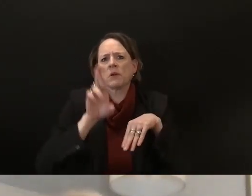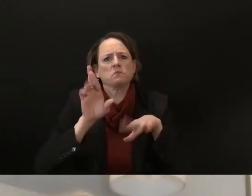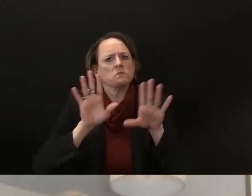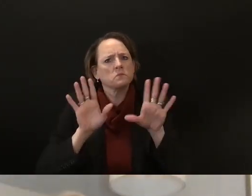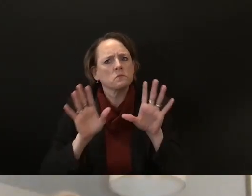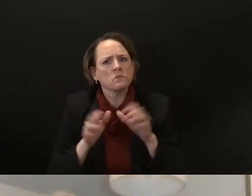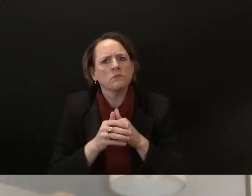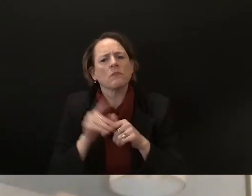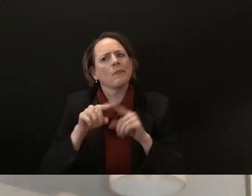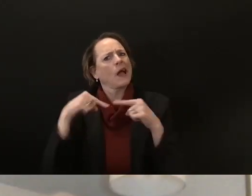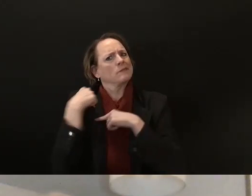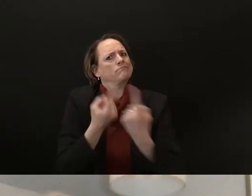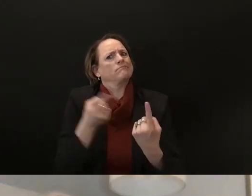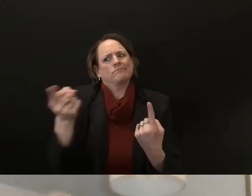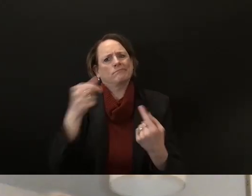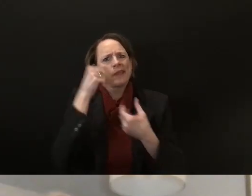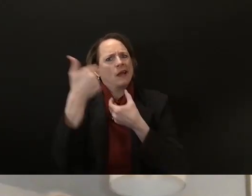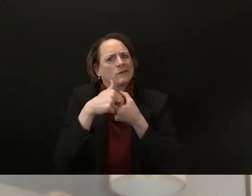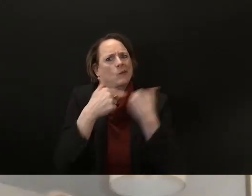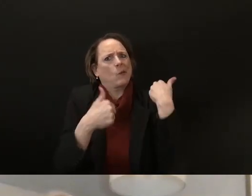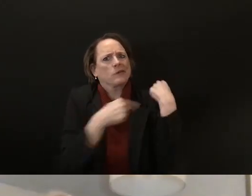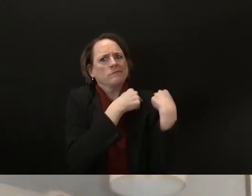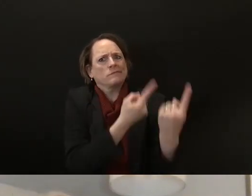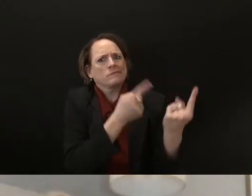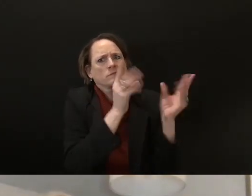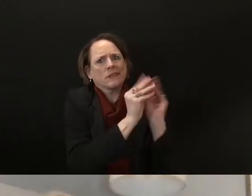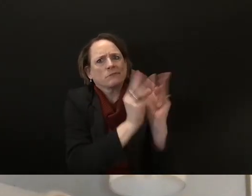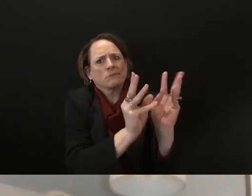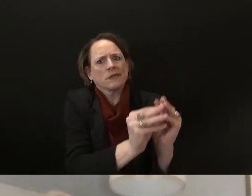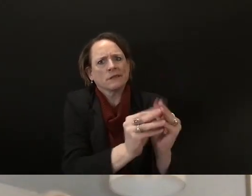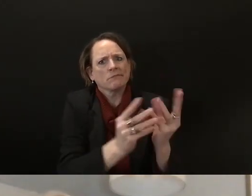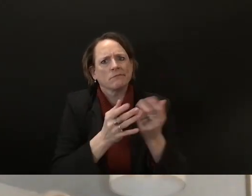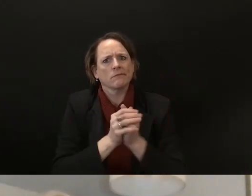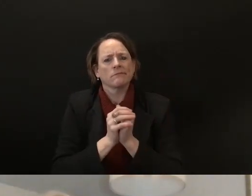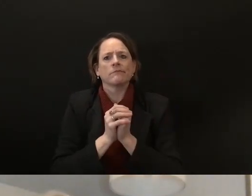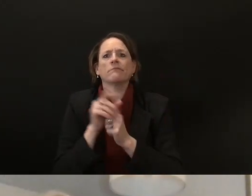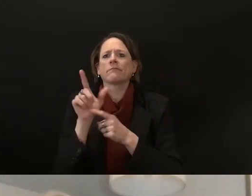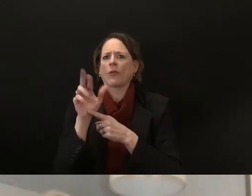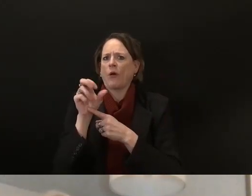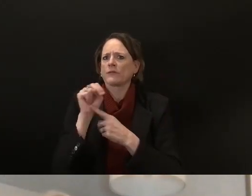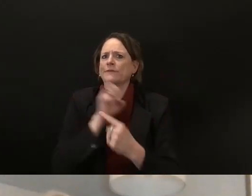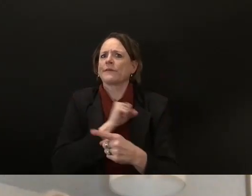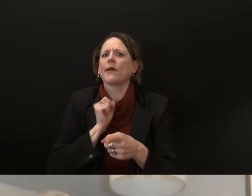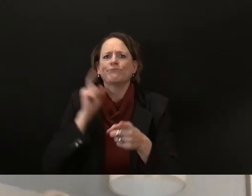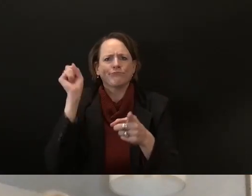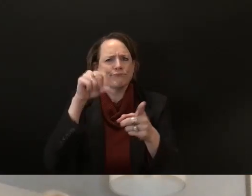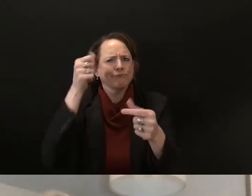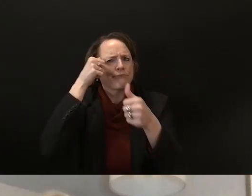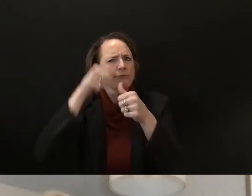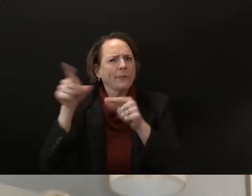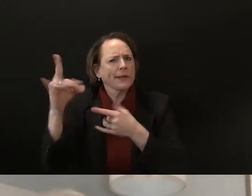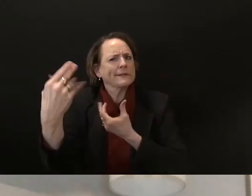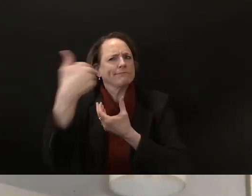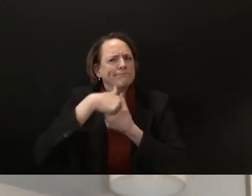i don't believe so she's come to one we did in person at once uh a while back yeah um so